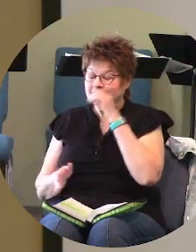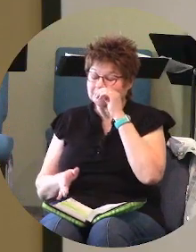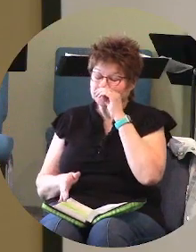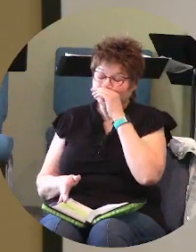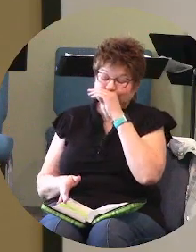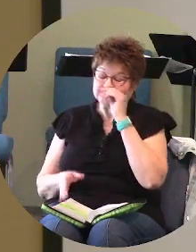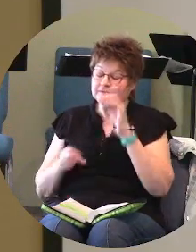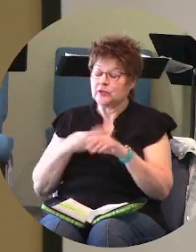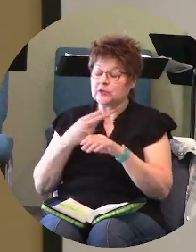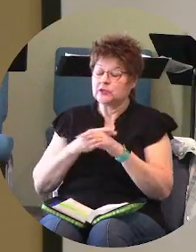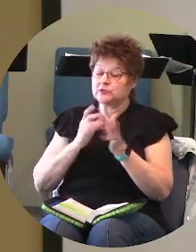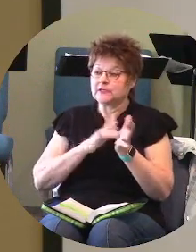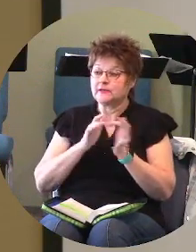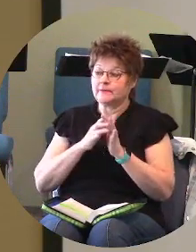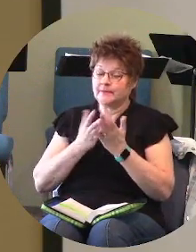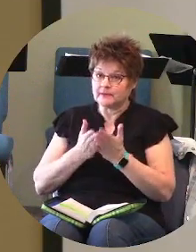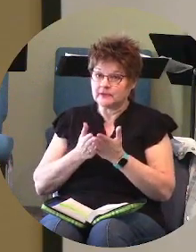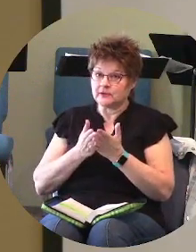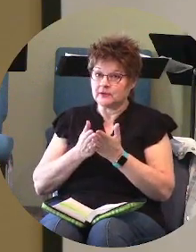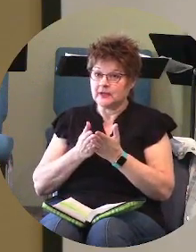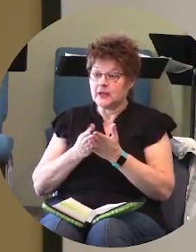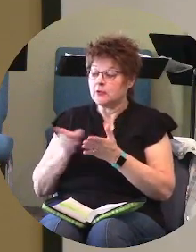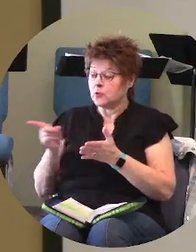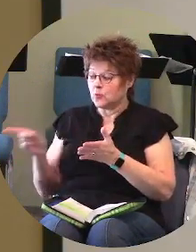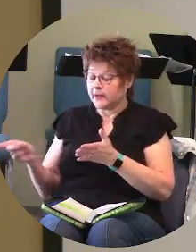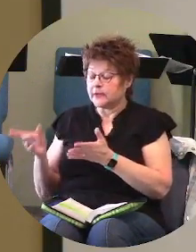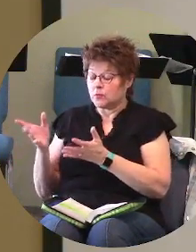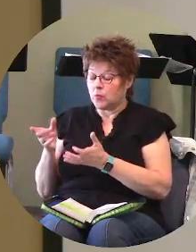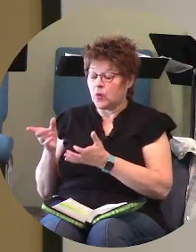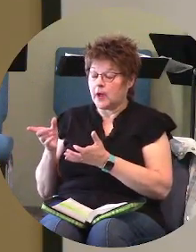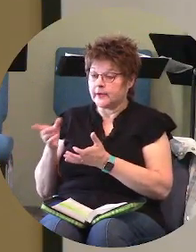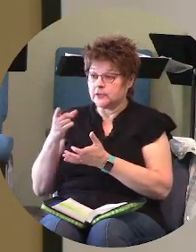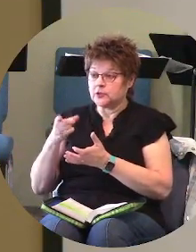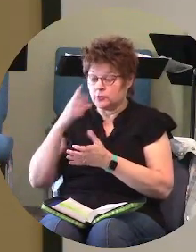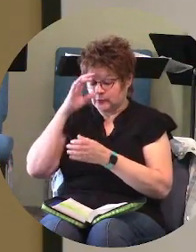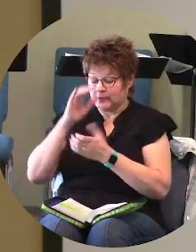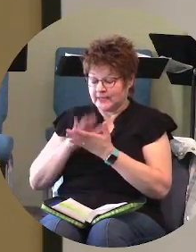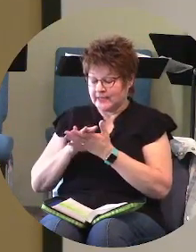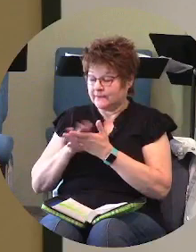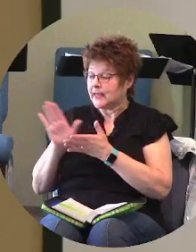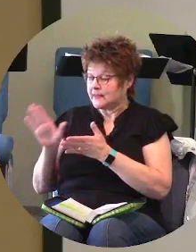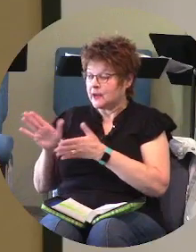using biblical terms the wicked wants you to believe that their way is the right way